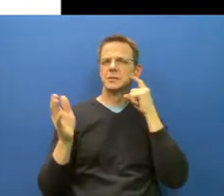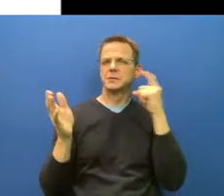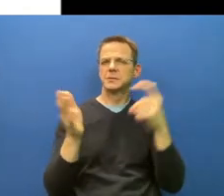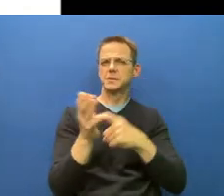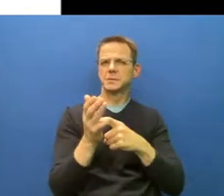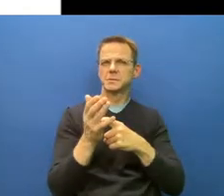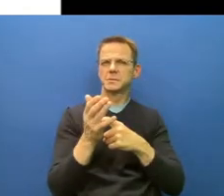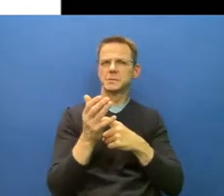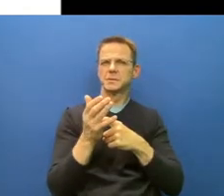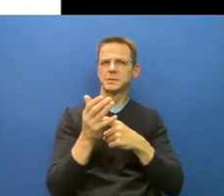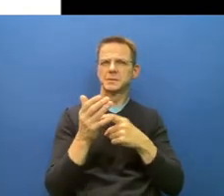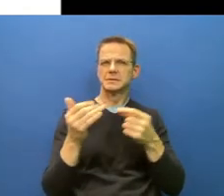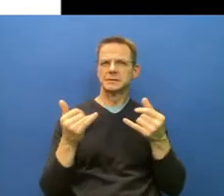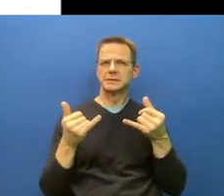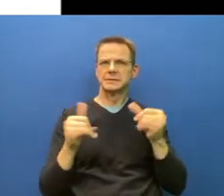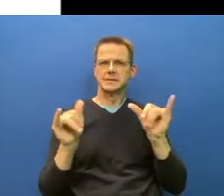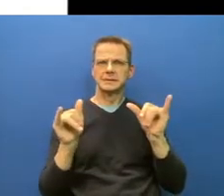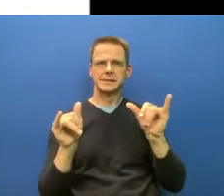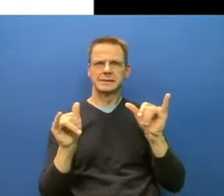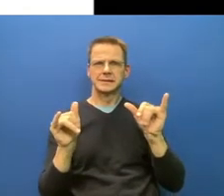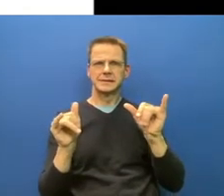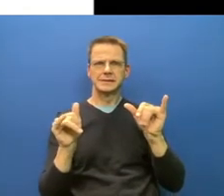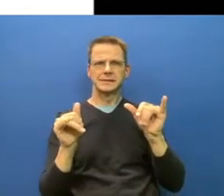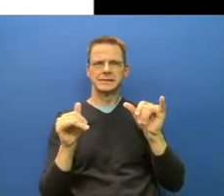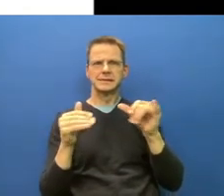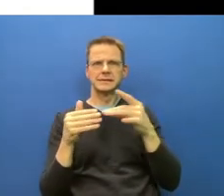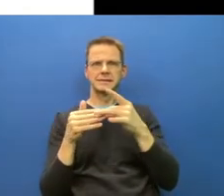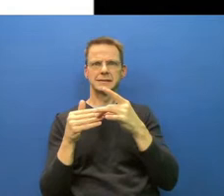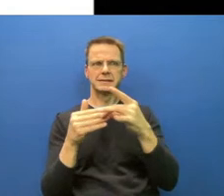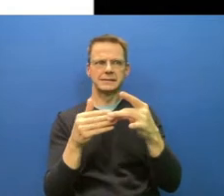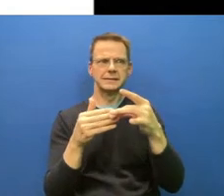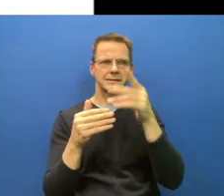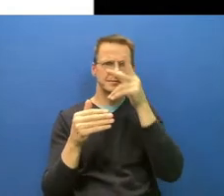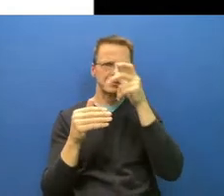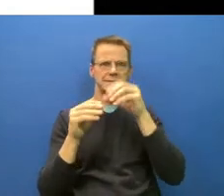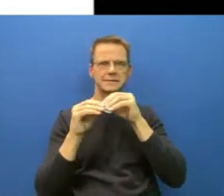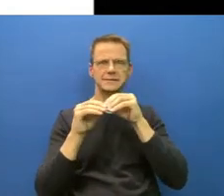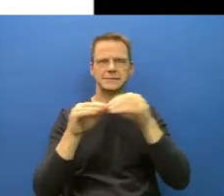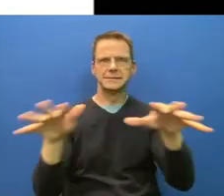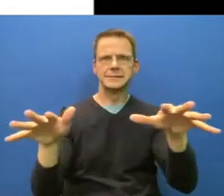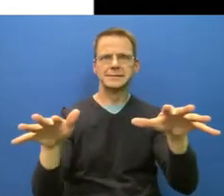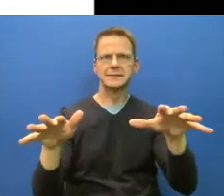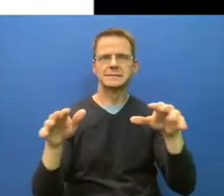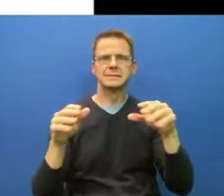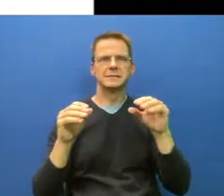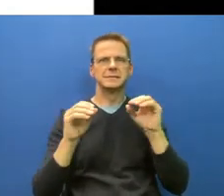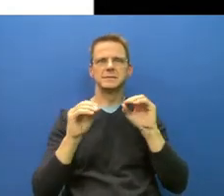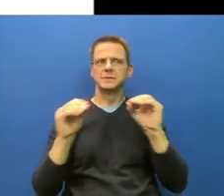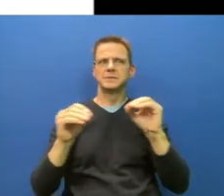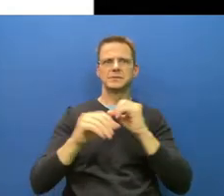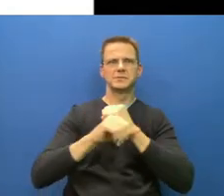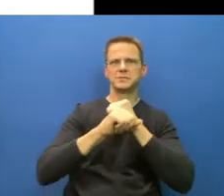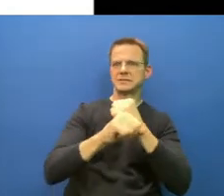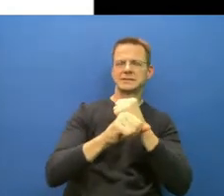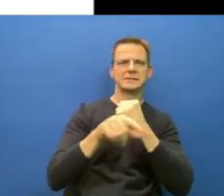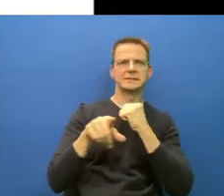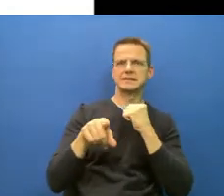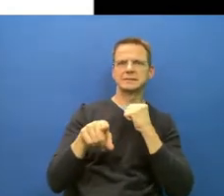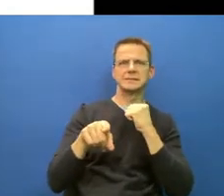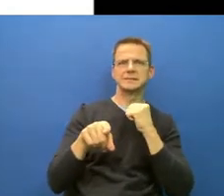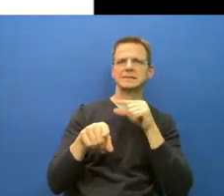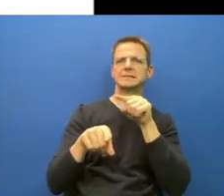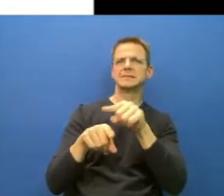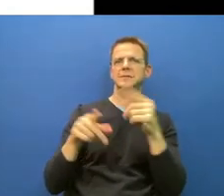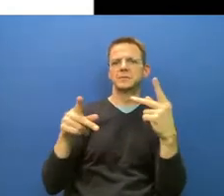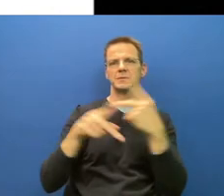and that they are not protected from infection. They are by far the most affected by COVID group right now, and they are all non-vaccinated.